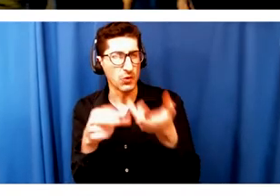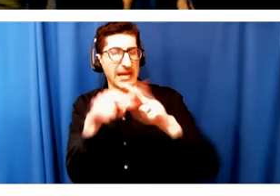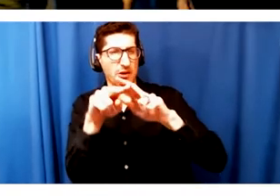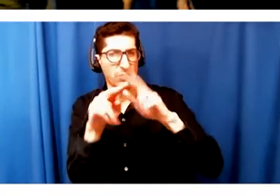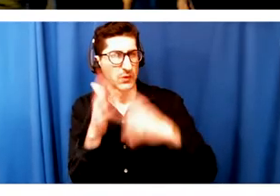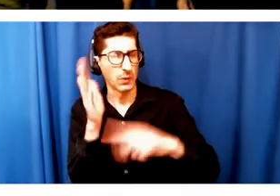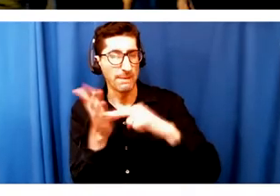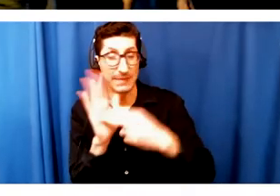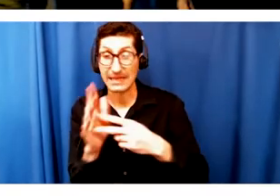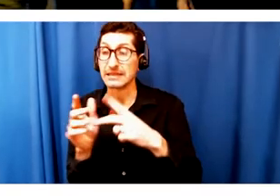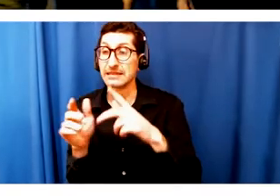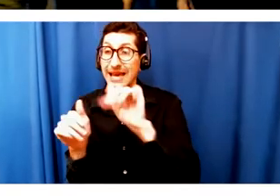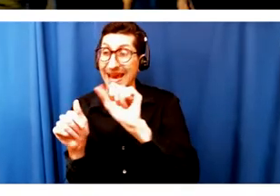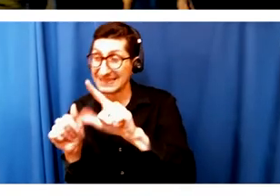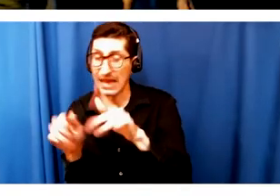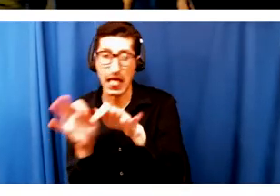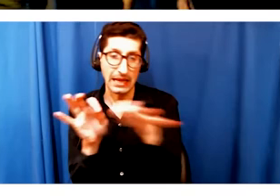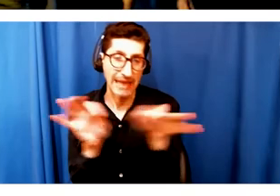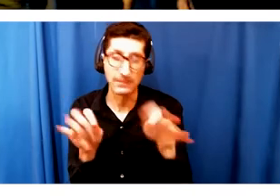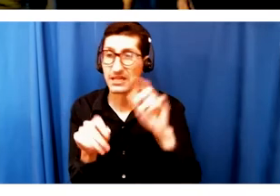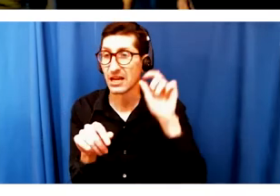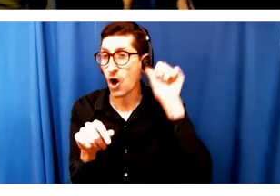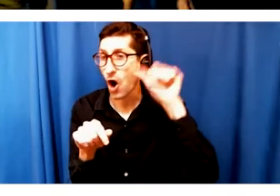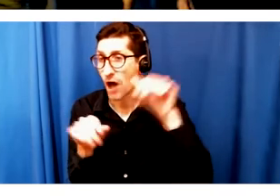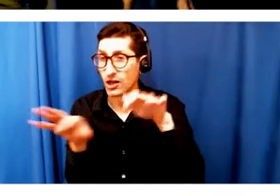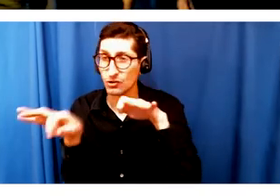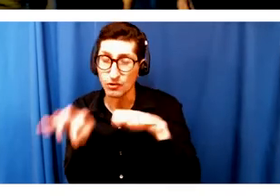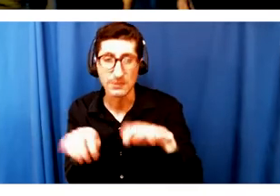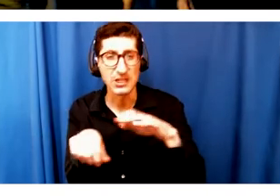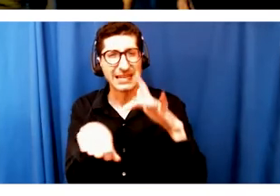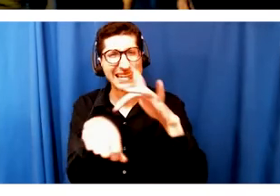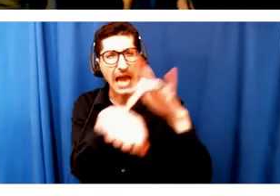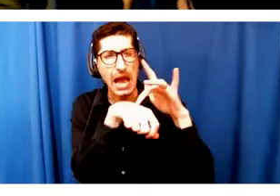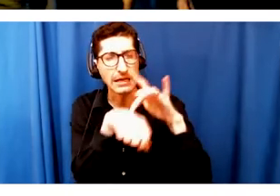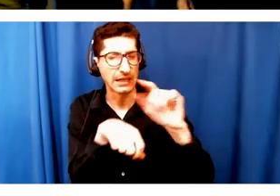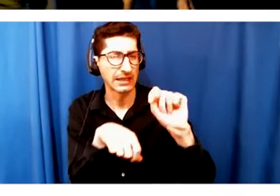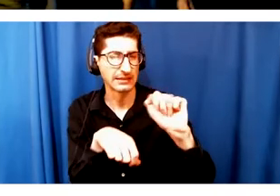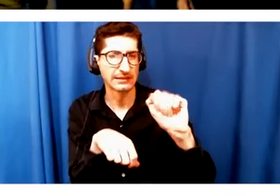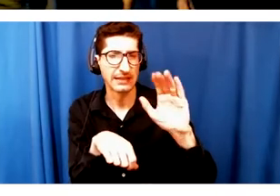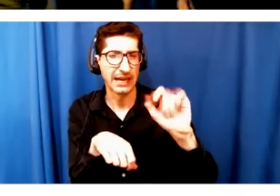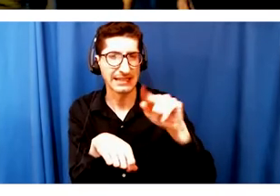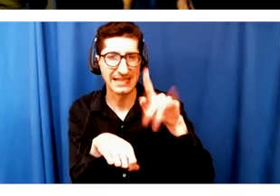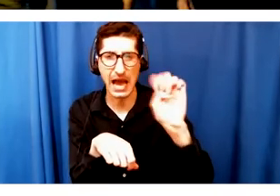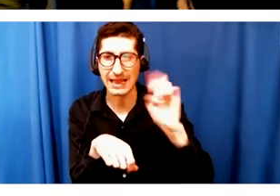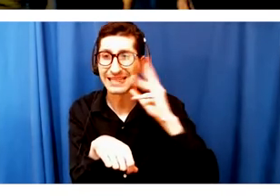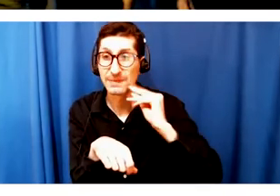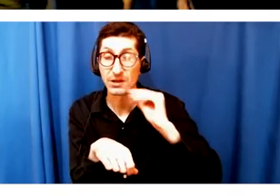tactile experiences, sensory friendly. I mean, know Wheelock, you've done a lot of work in this area,